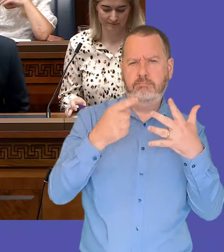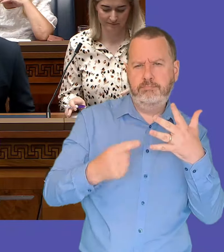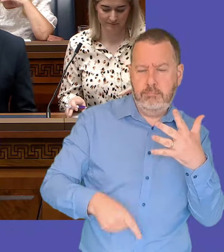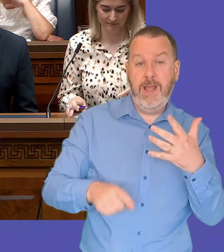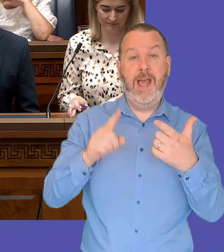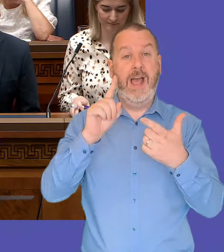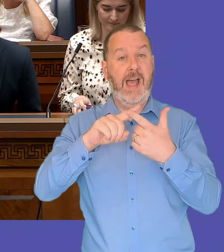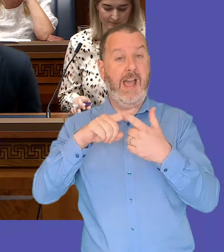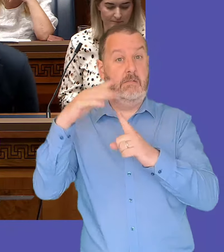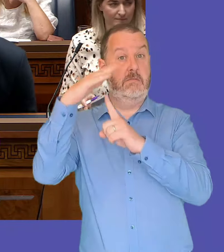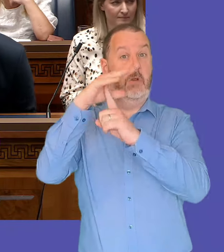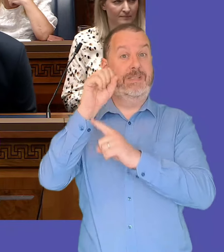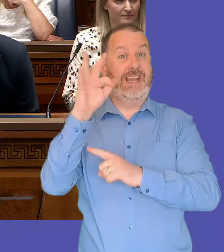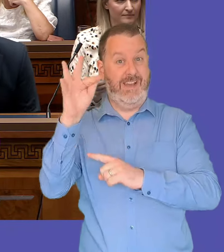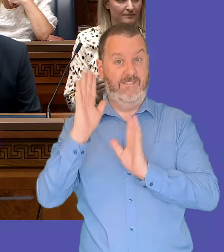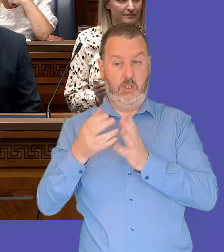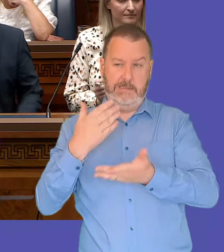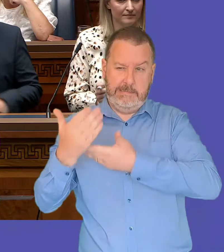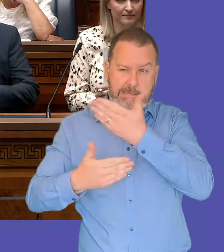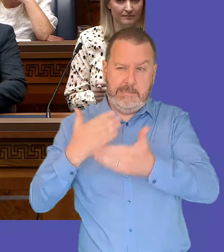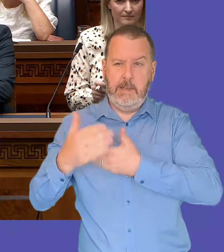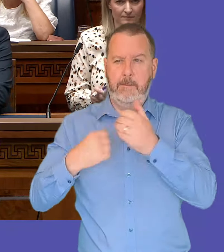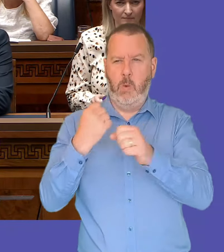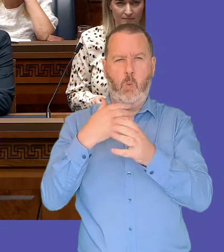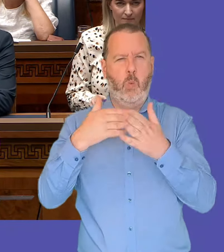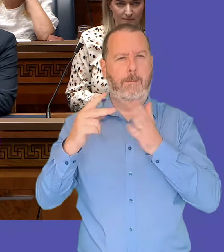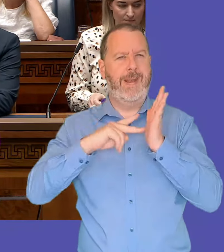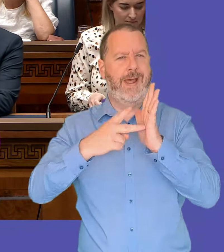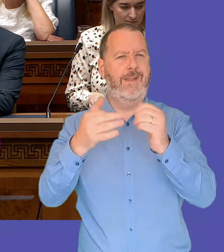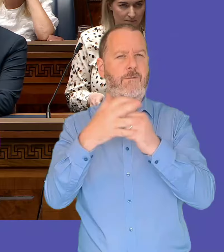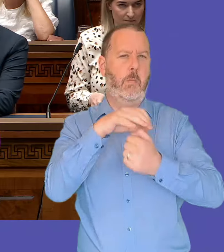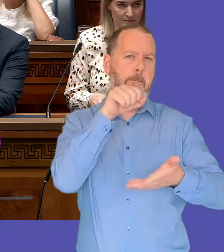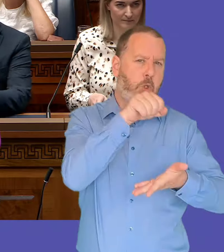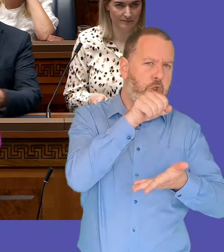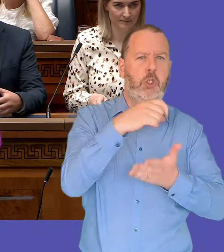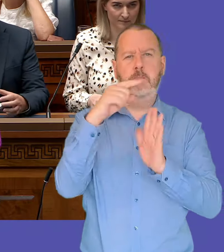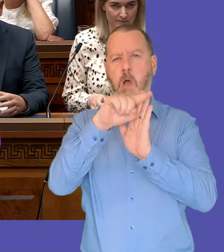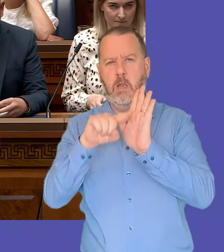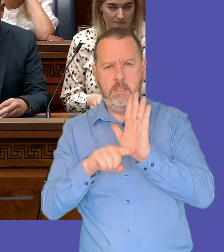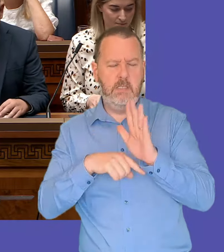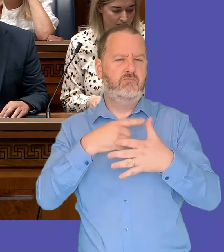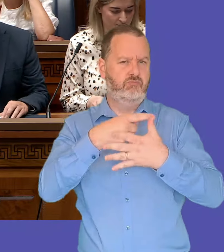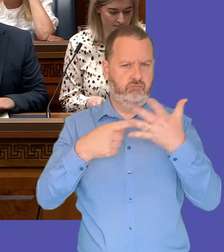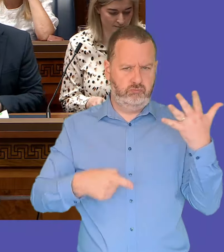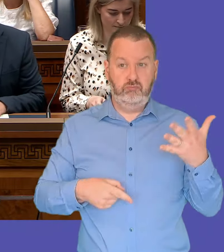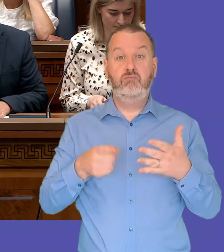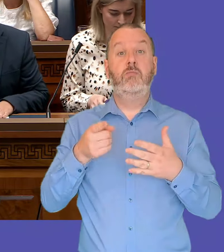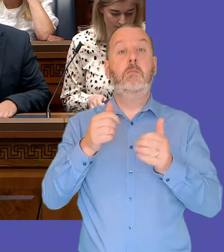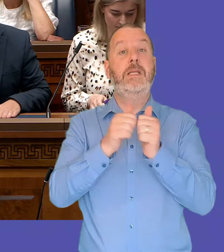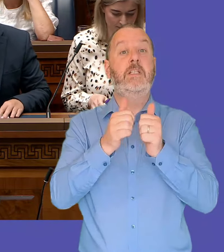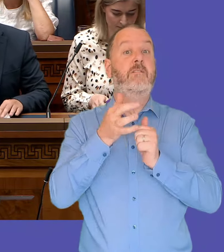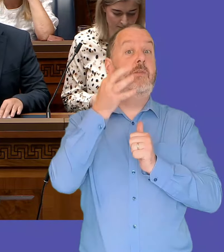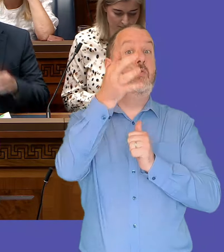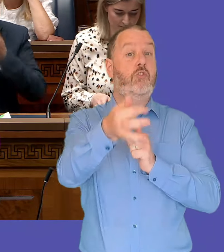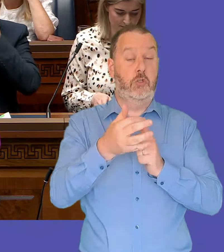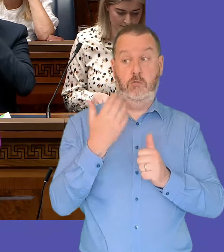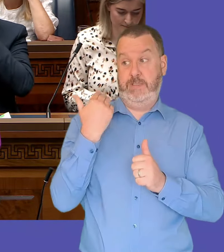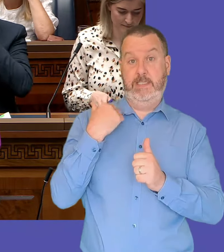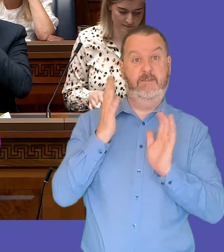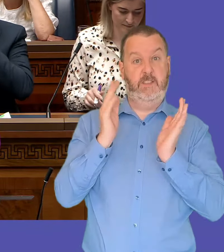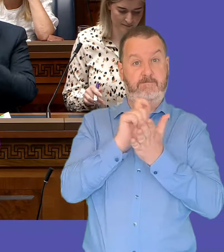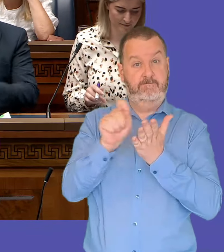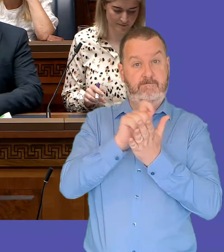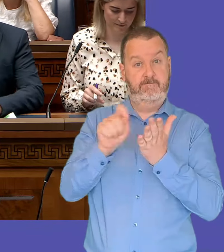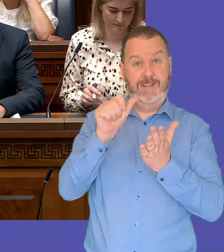briefed it on our legislative budgetary and policy intentions in relation to future meetings with the committee we recently wrote to the chair in response to this